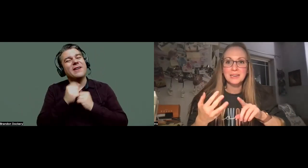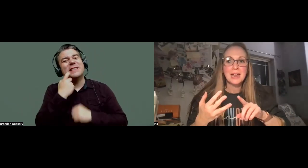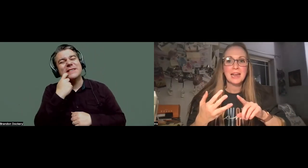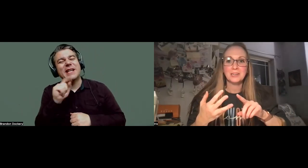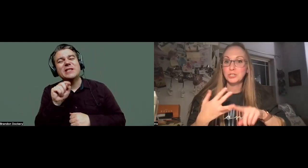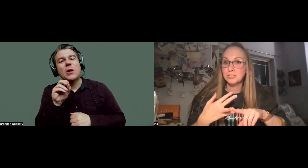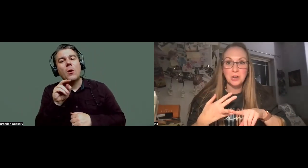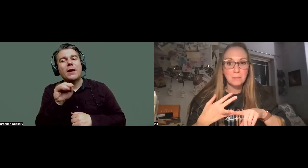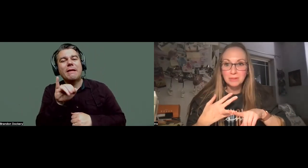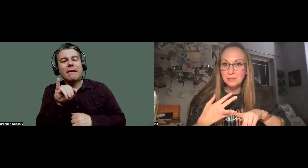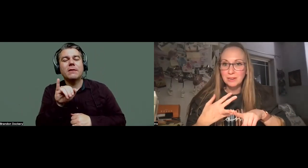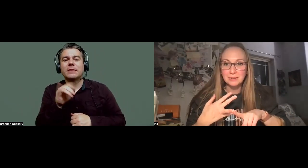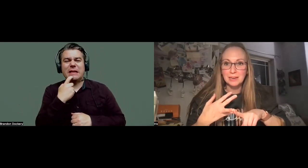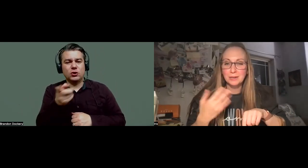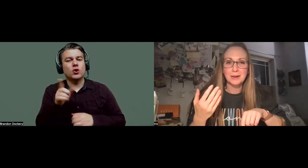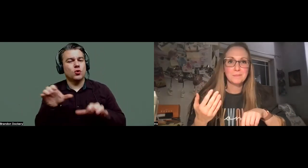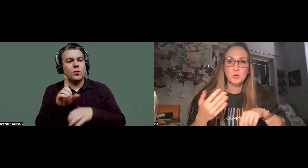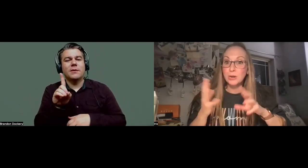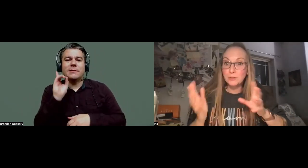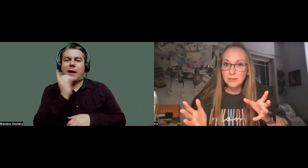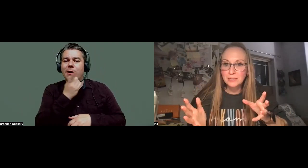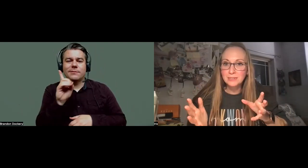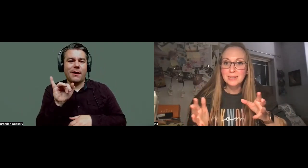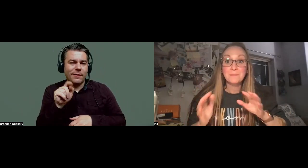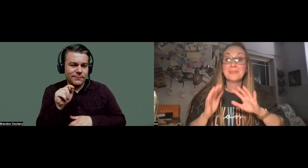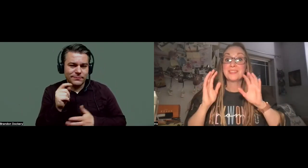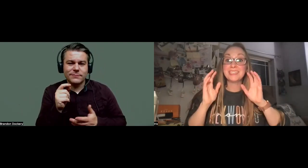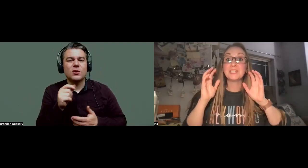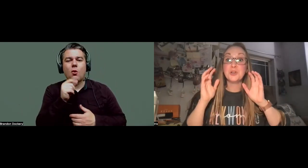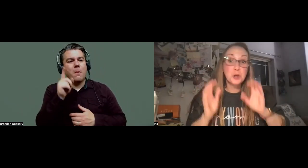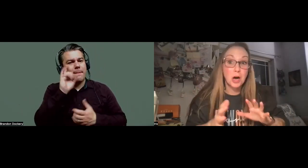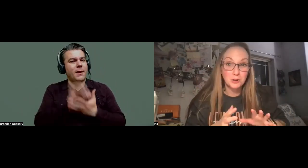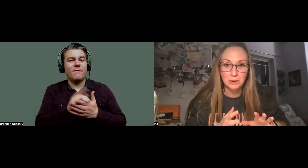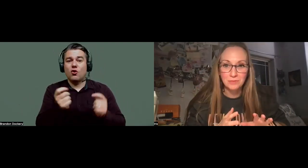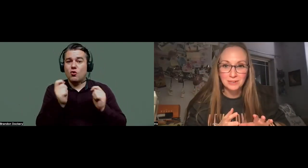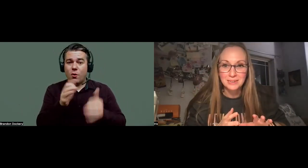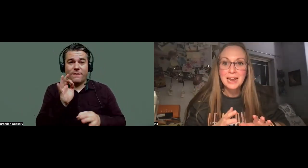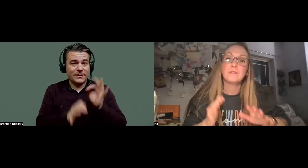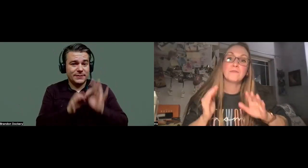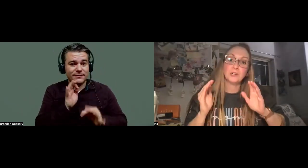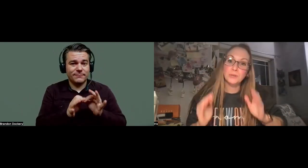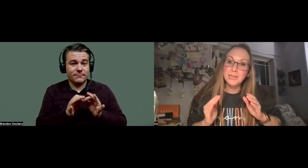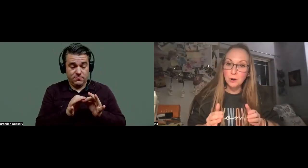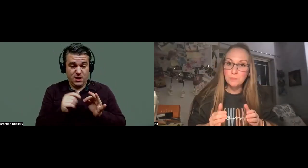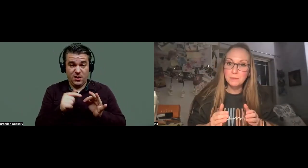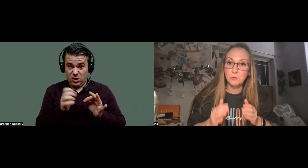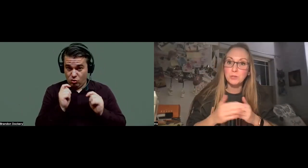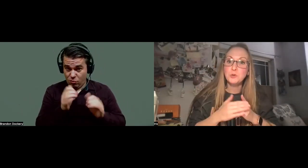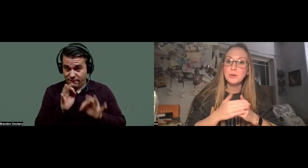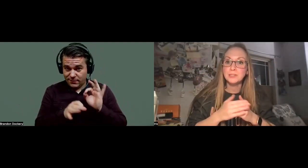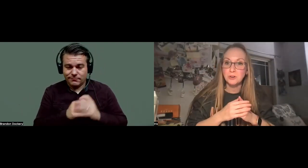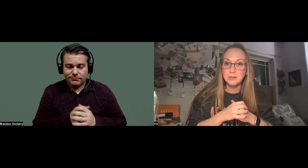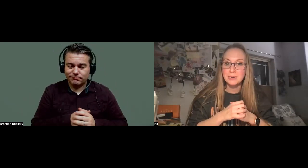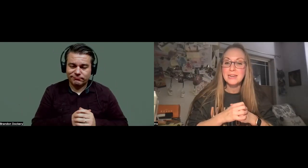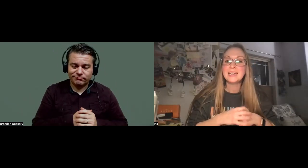diets and she does not believe in like, um, quick fixes. This is not a quick fix. In fact, we tell people